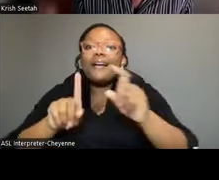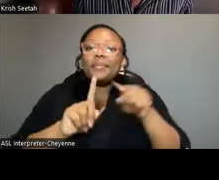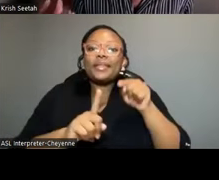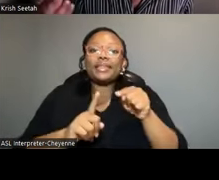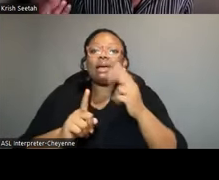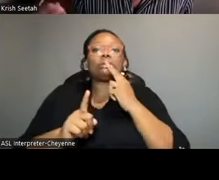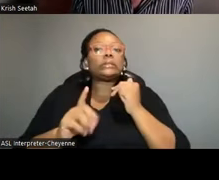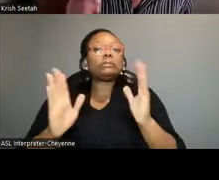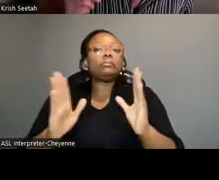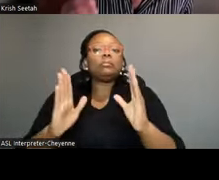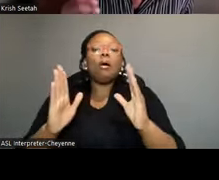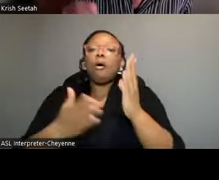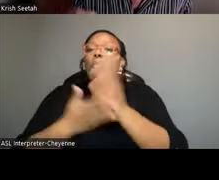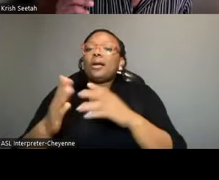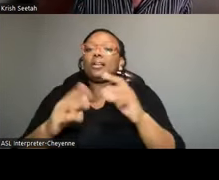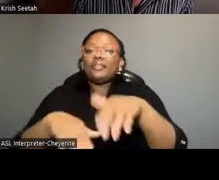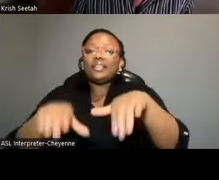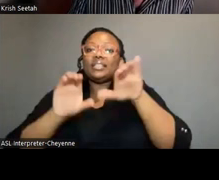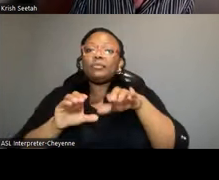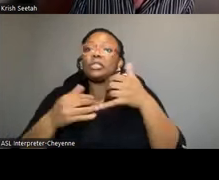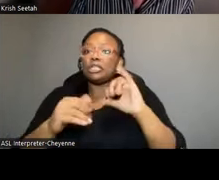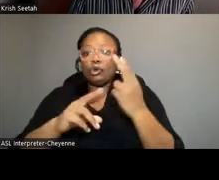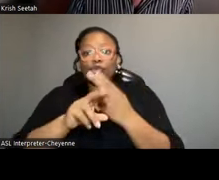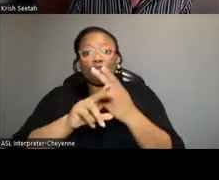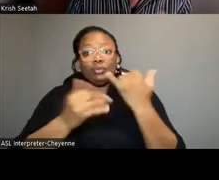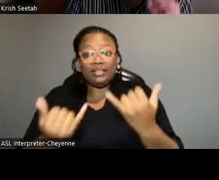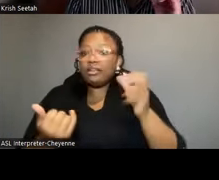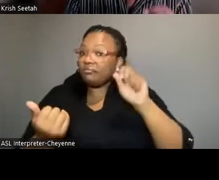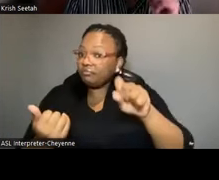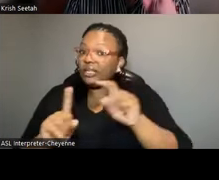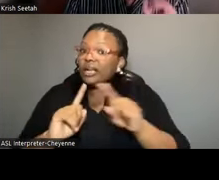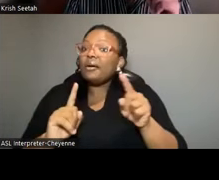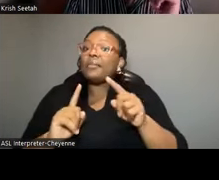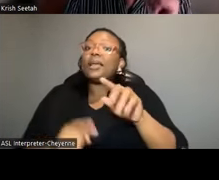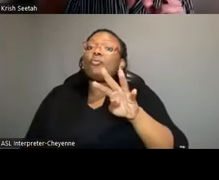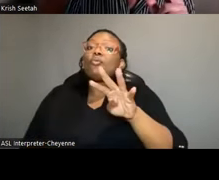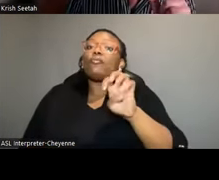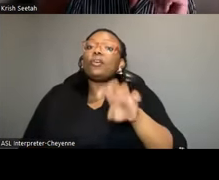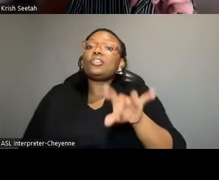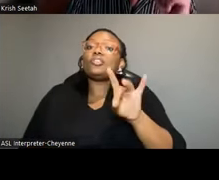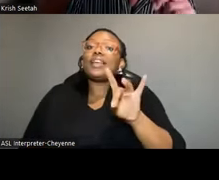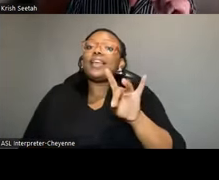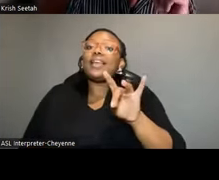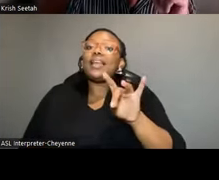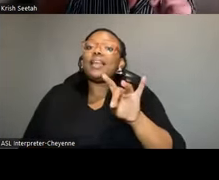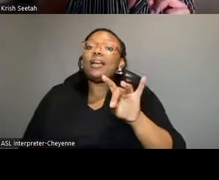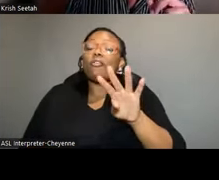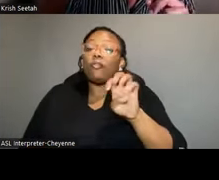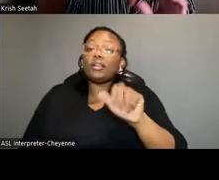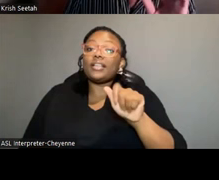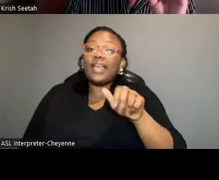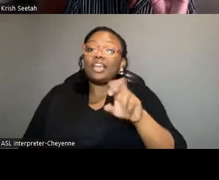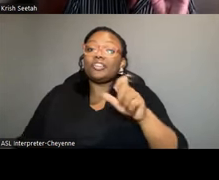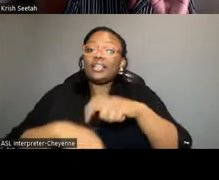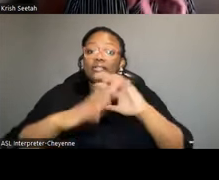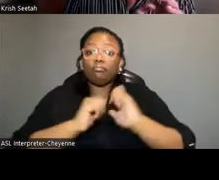small portion of the cemetery. It's still a functioning cemetery today. It was 400 acres at the time it was inscribed.